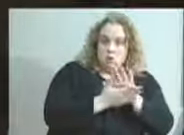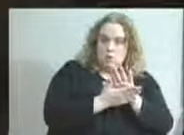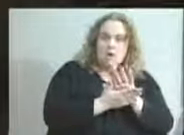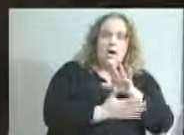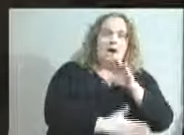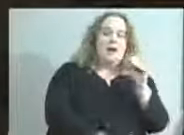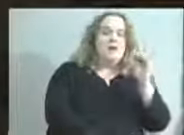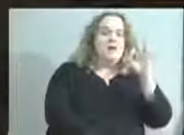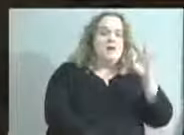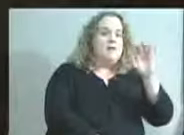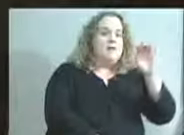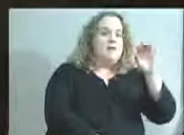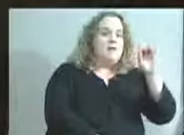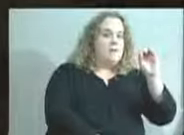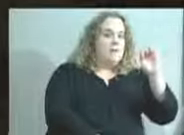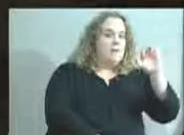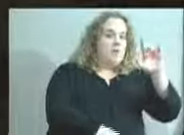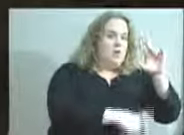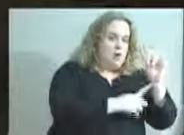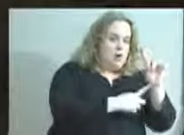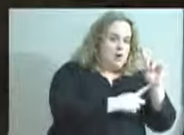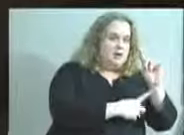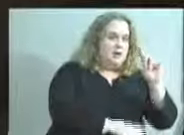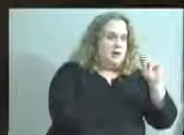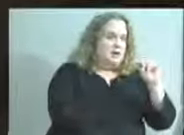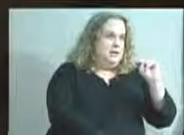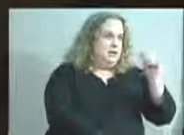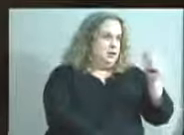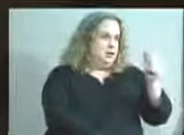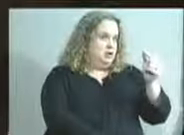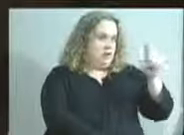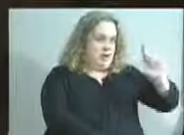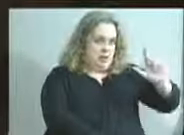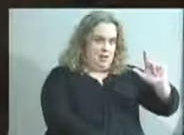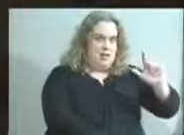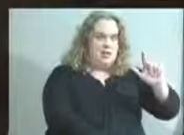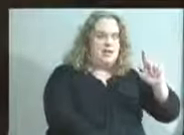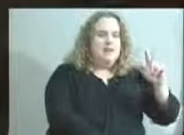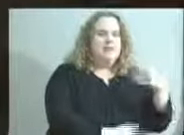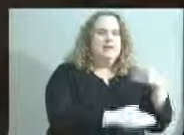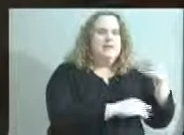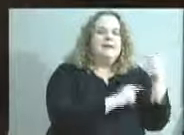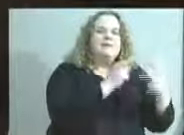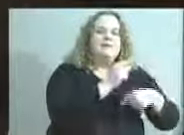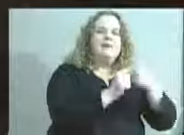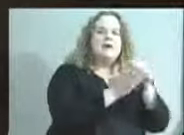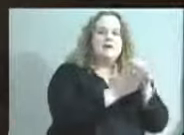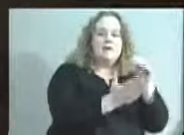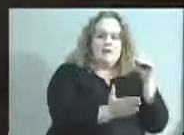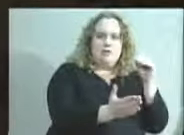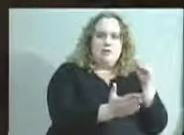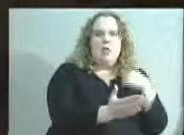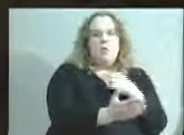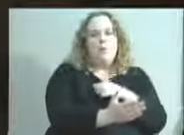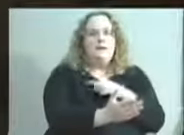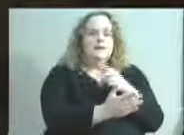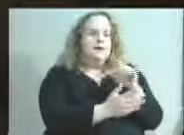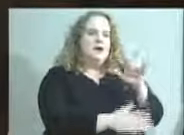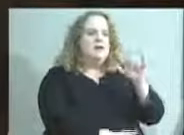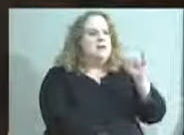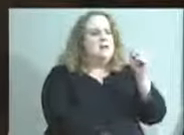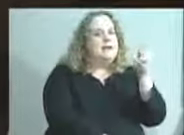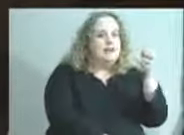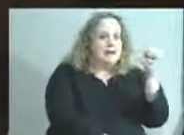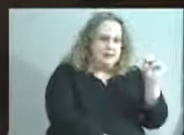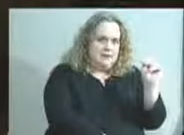Ford NGL. We were essentially the liaison between Ford and the school system as a master plan was developed and as we work towards